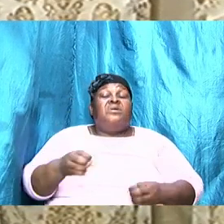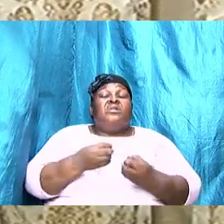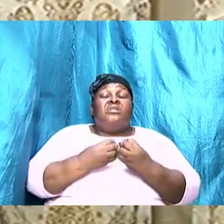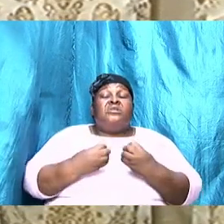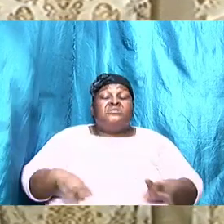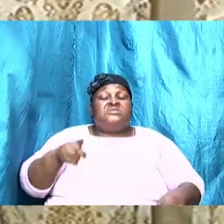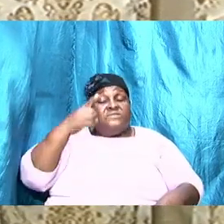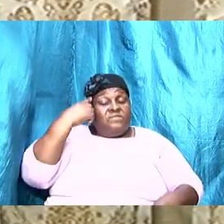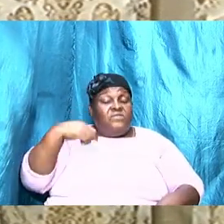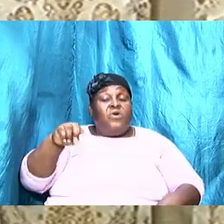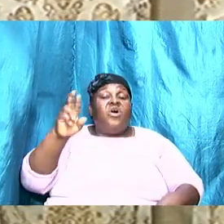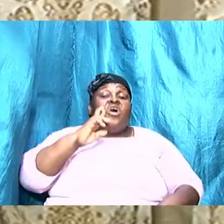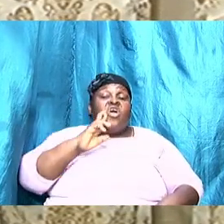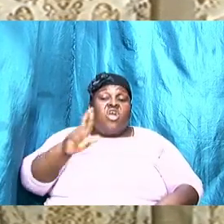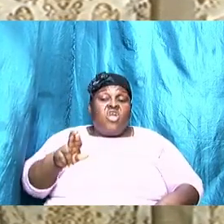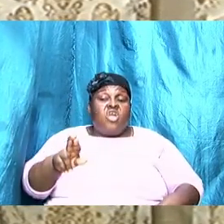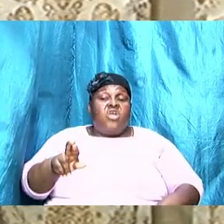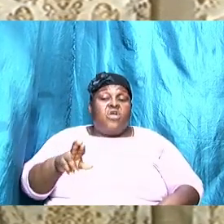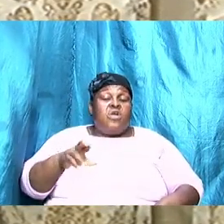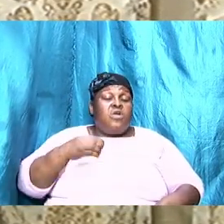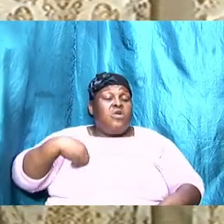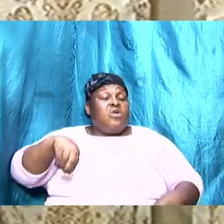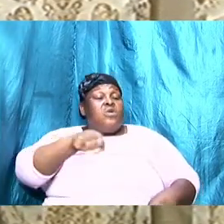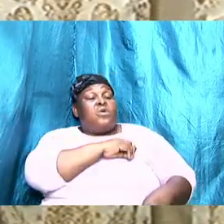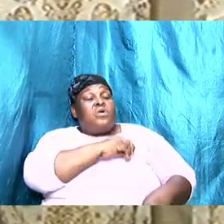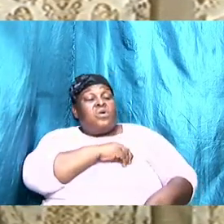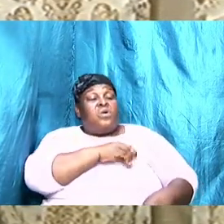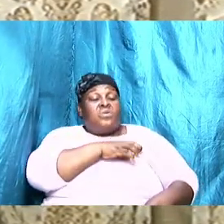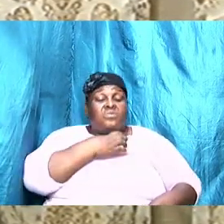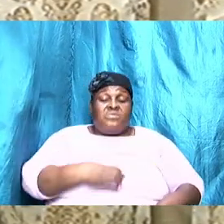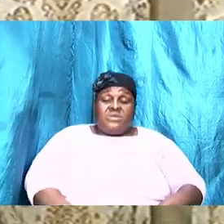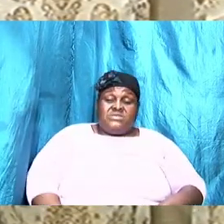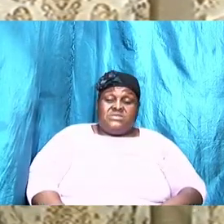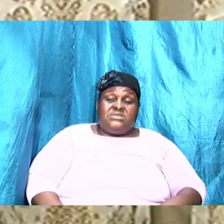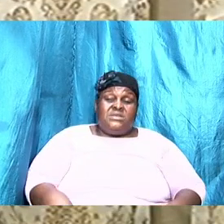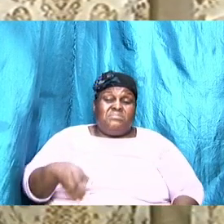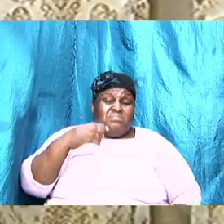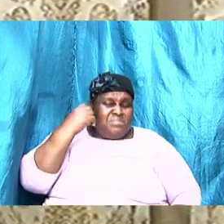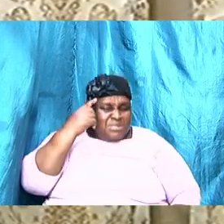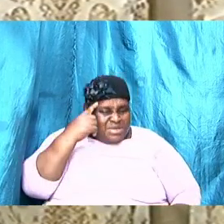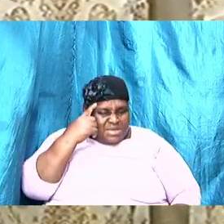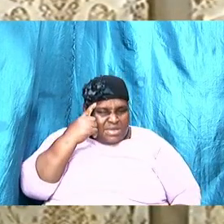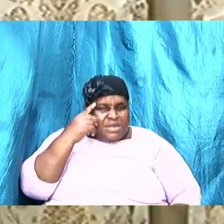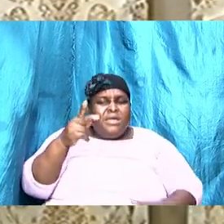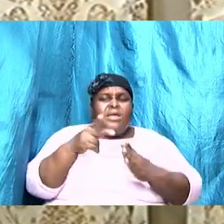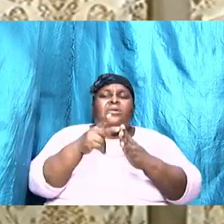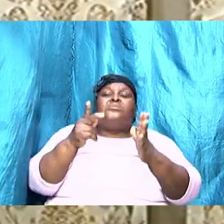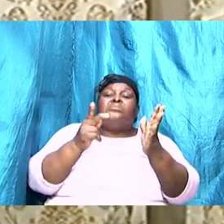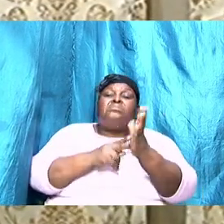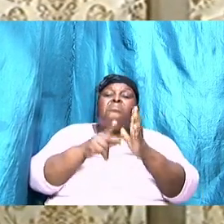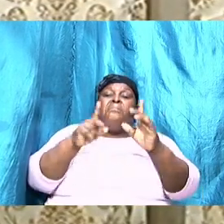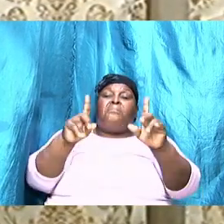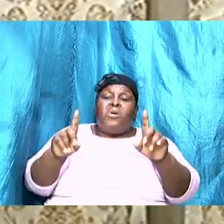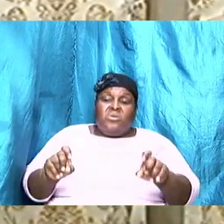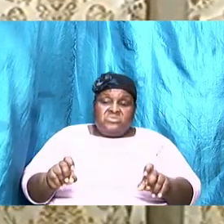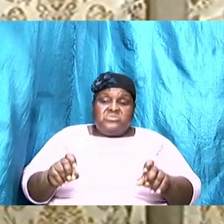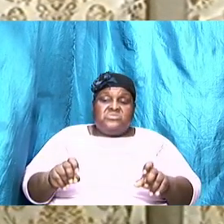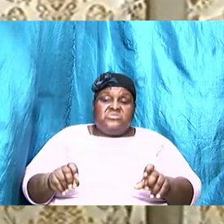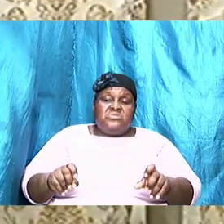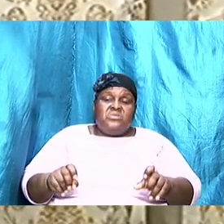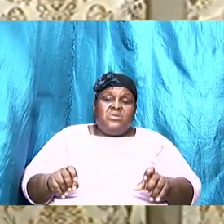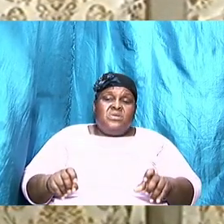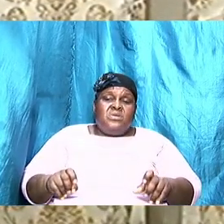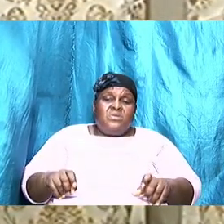our Christian instinct and principle must chip in at some